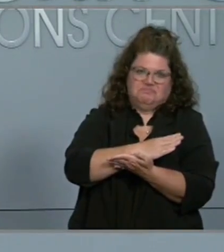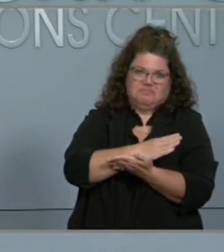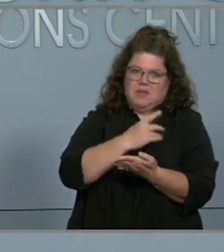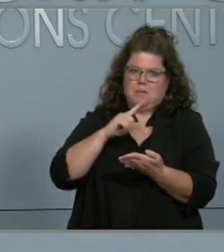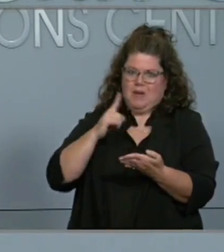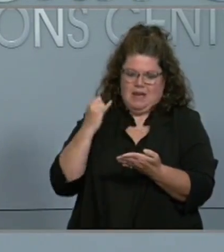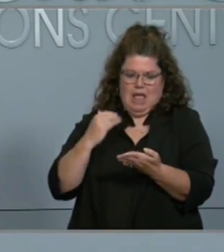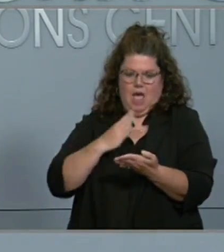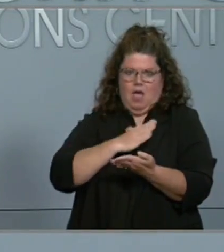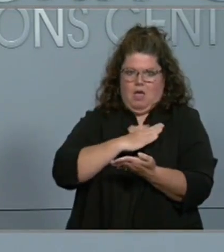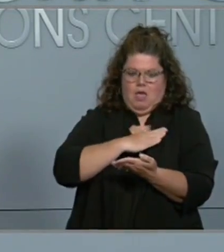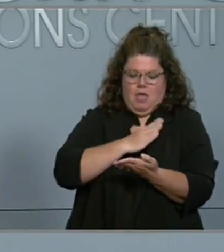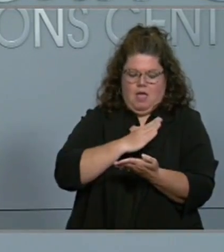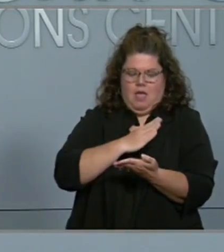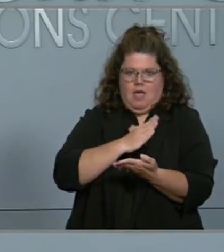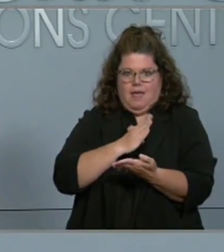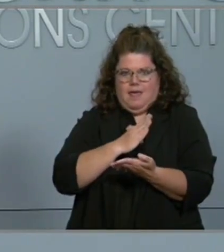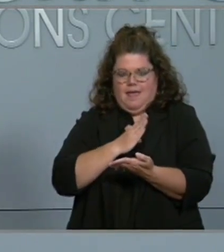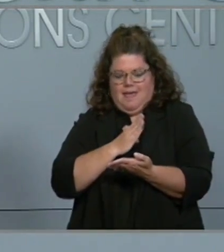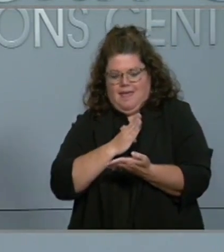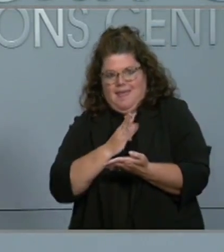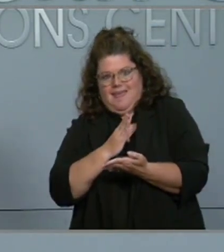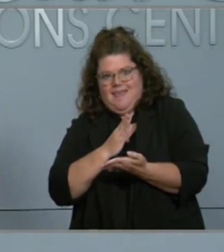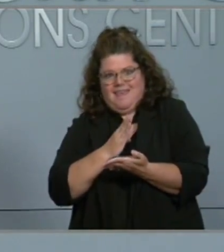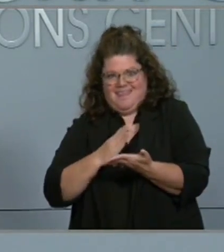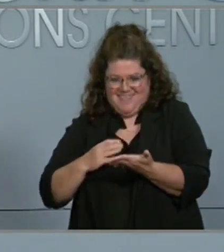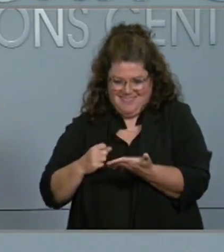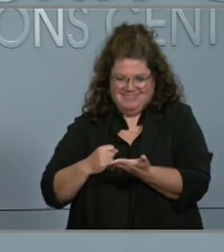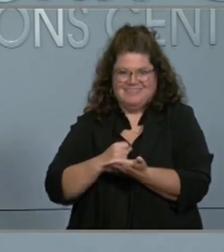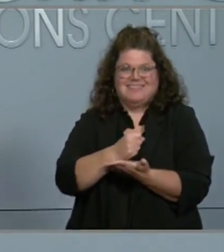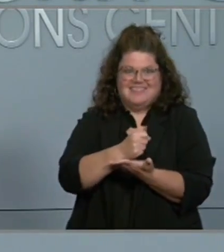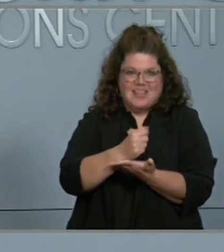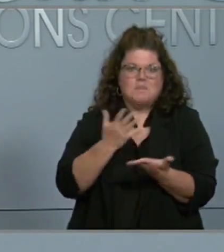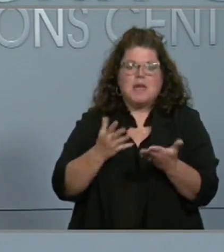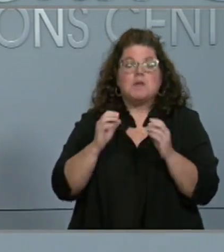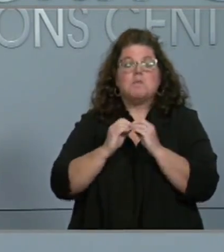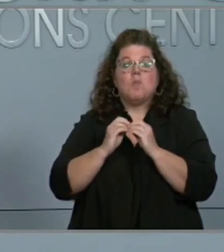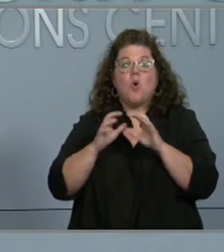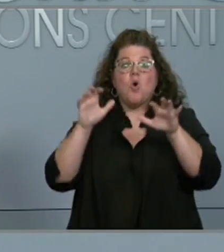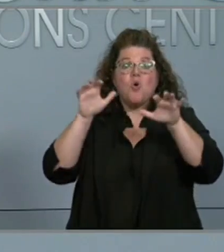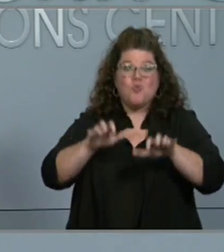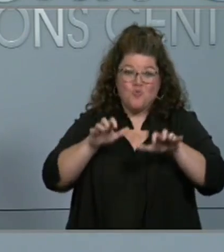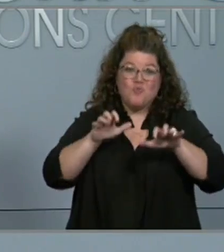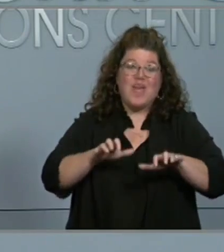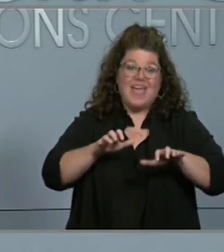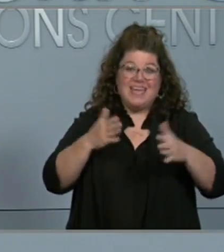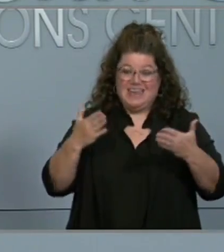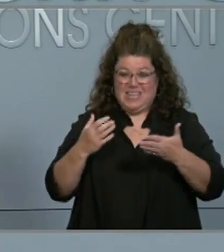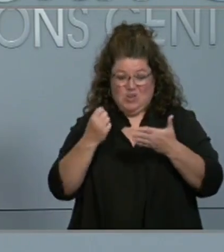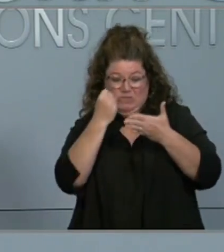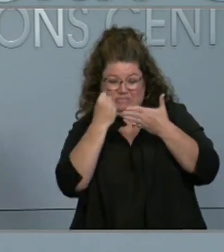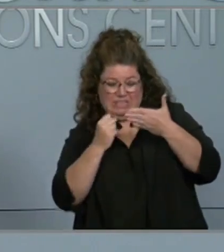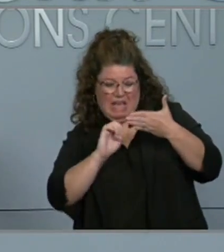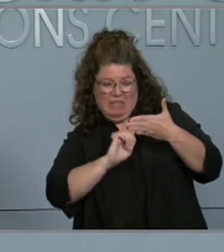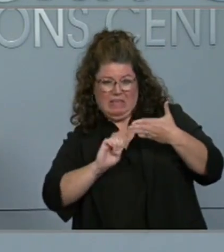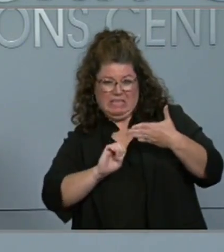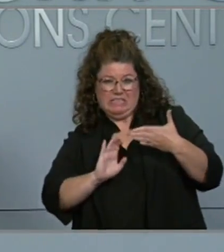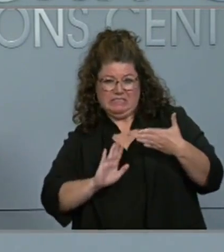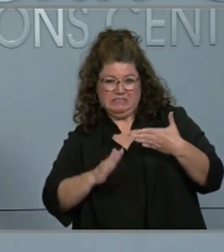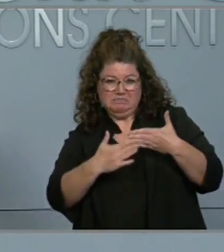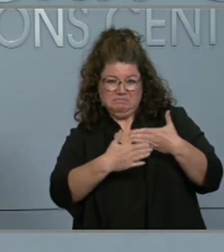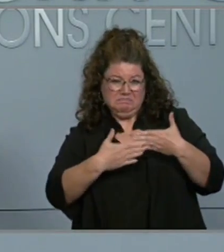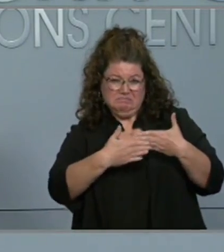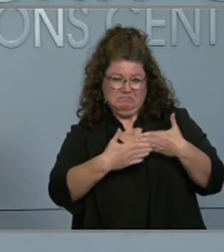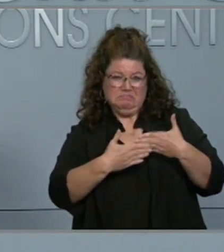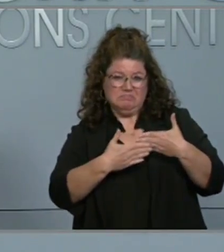has tacked a little bit to the east, so we may see more rain in the southeastern and central part of our state